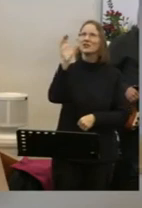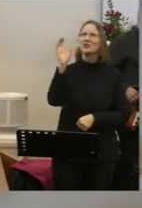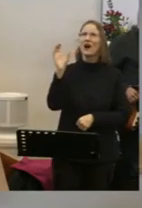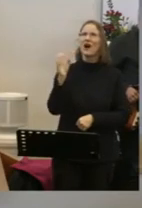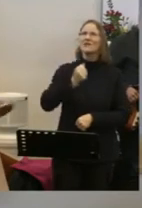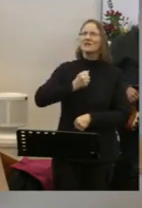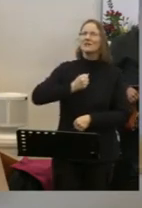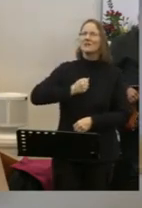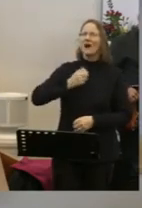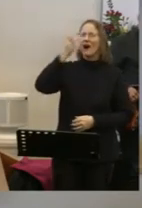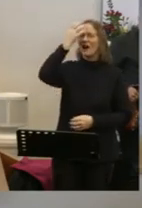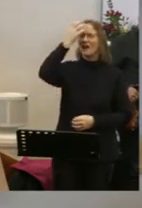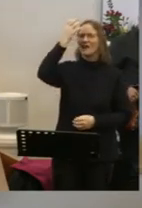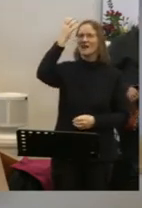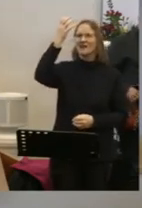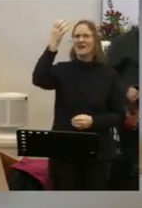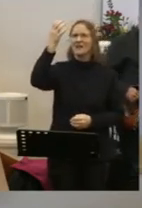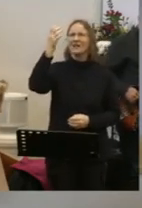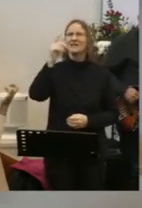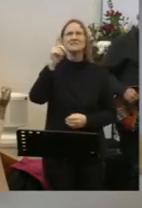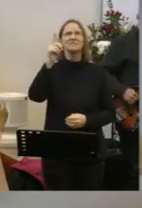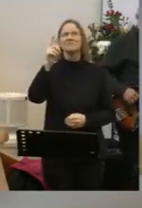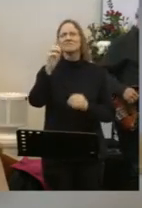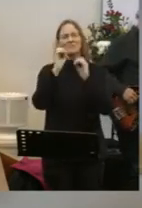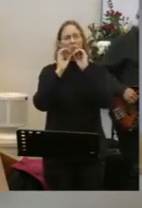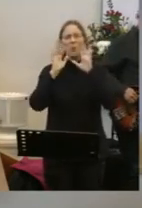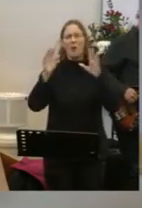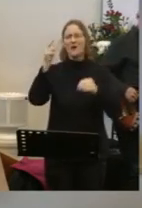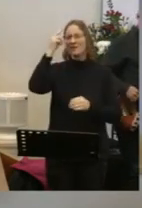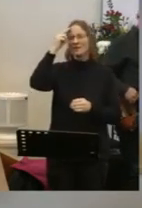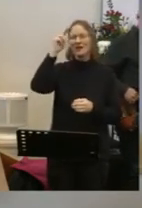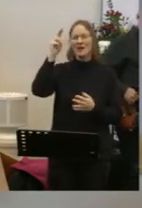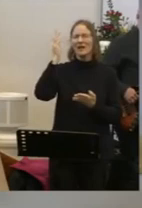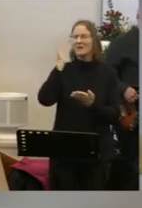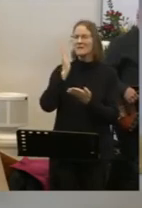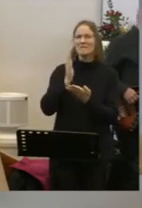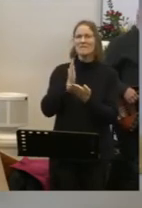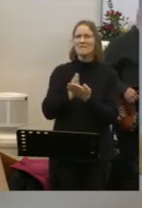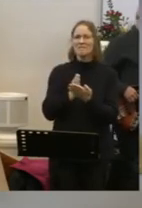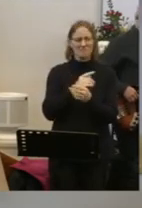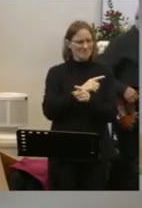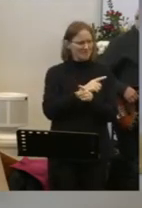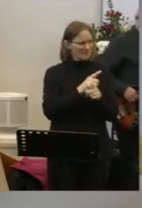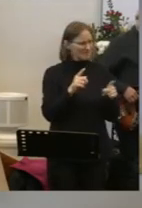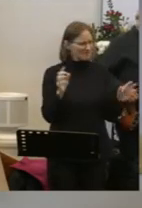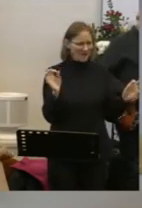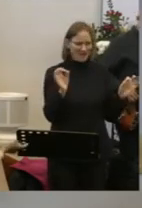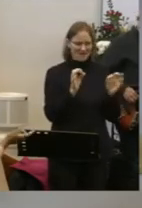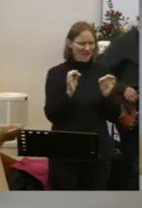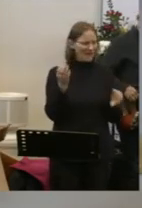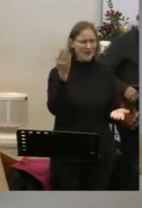Christ my King What a wonderful name it is